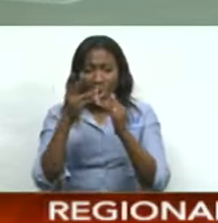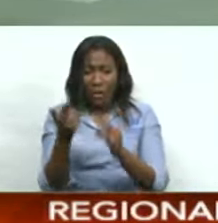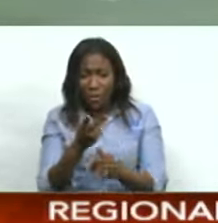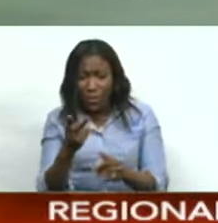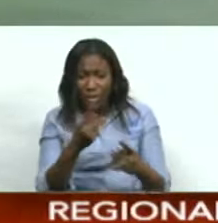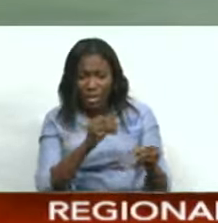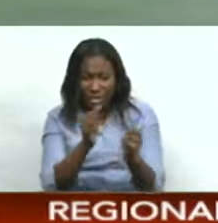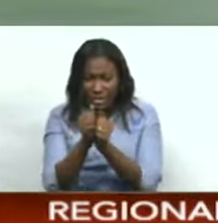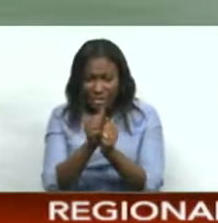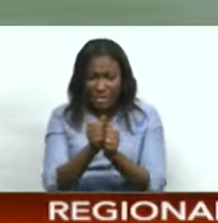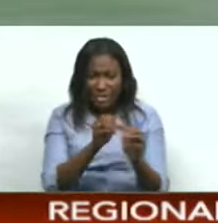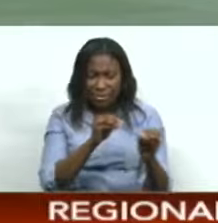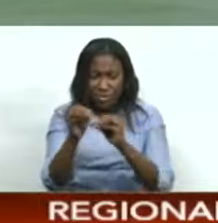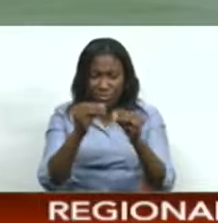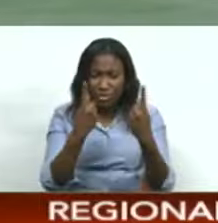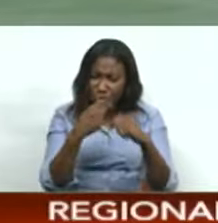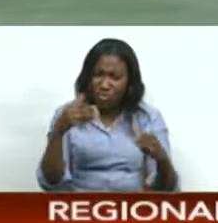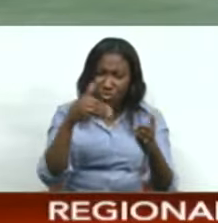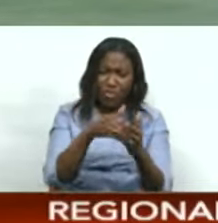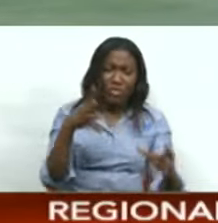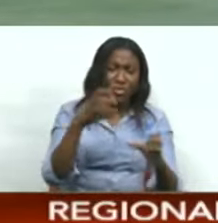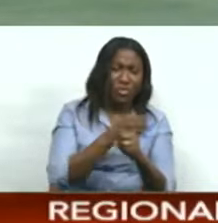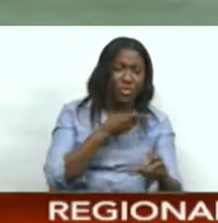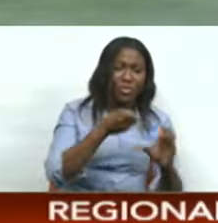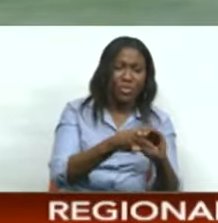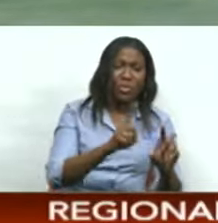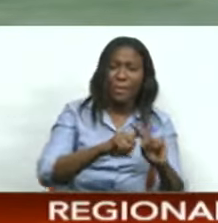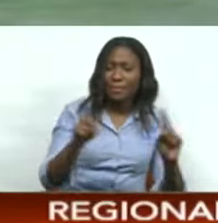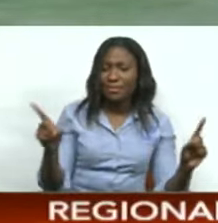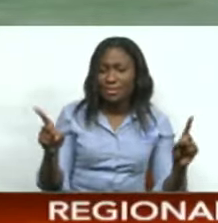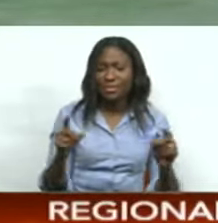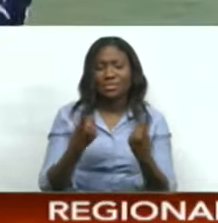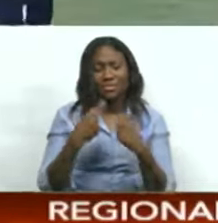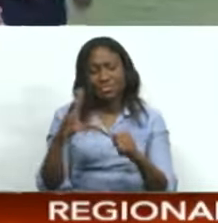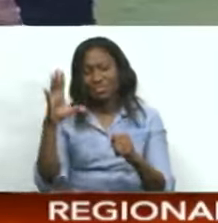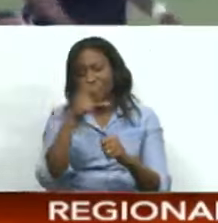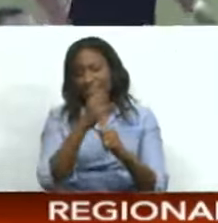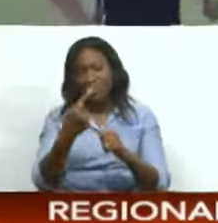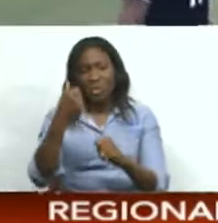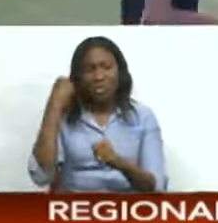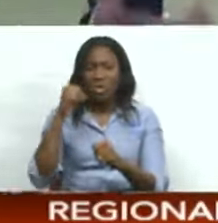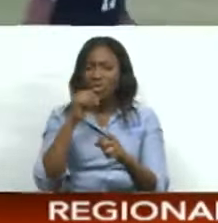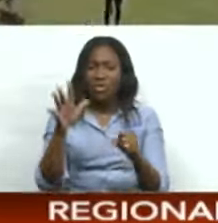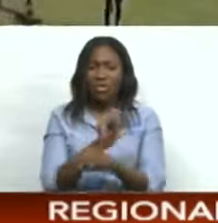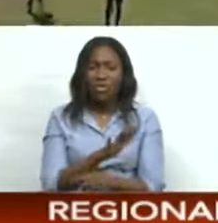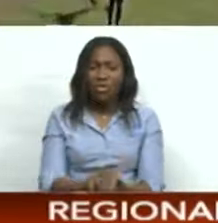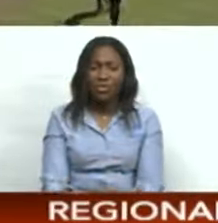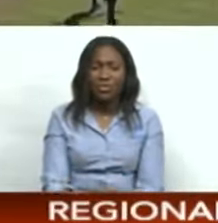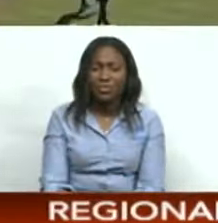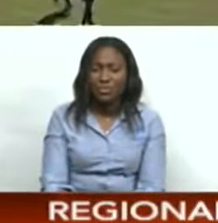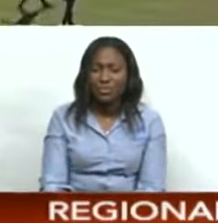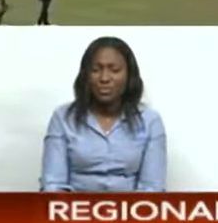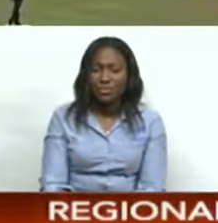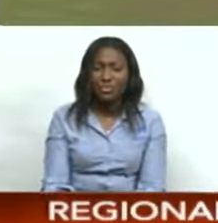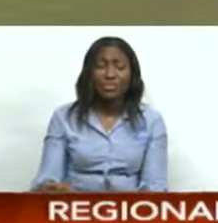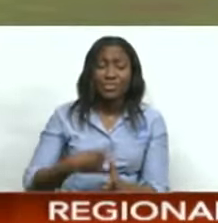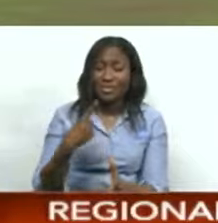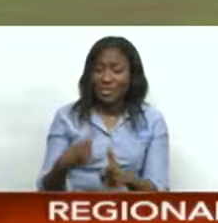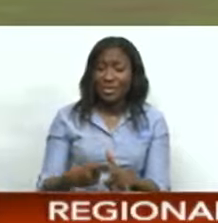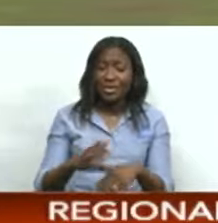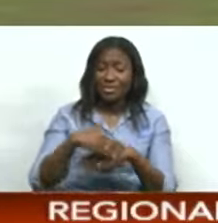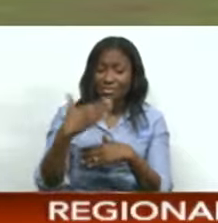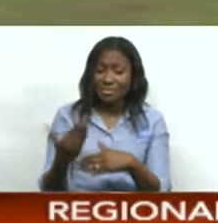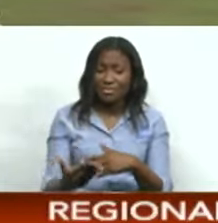Burns combined well to serve another first-timer Justin Obiku. However, his effort lacked the requisite purchase to trouble Hibbert. The wall ensured that Romario